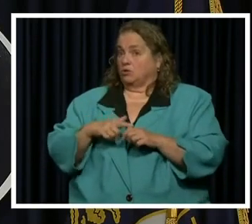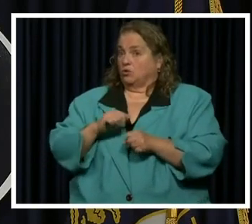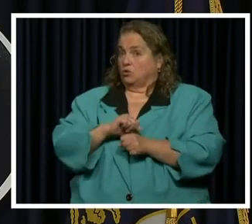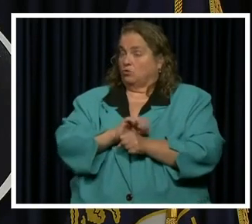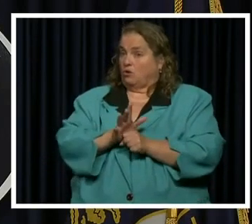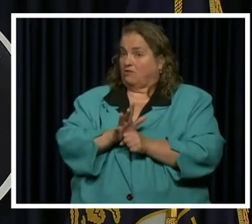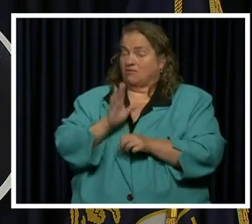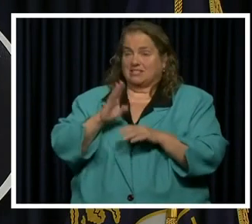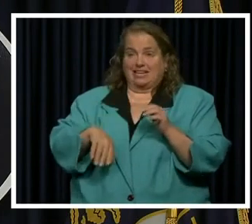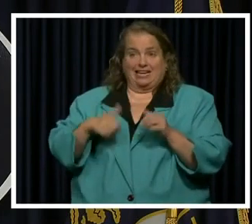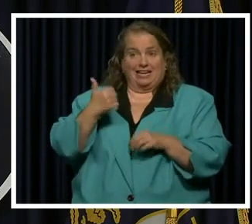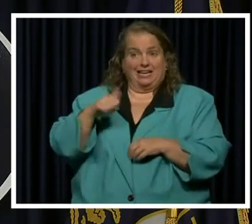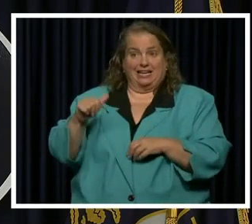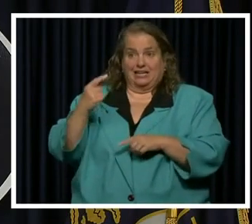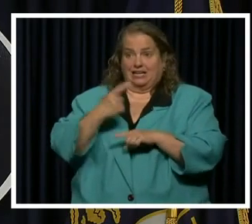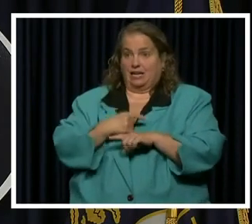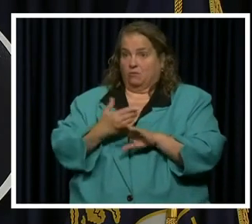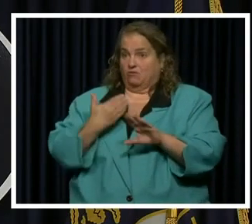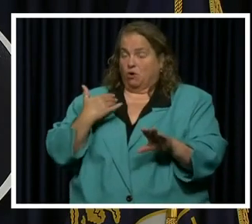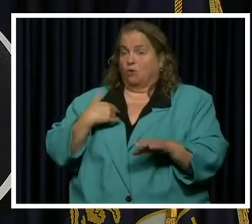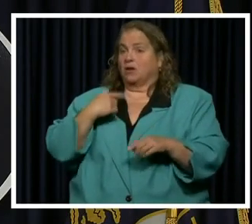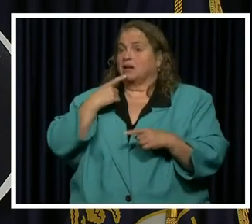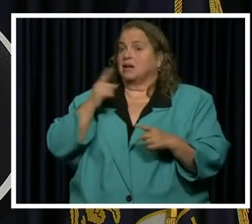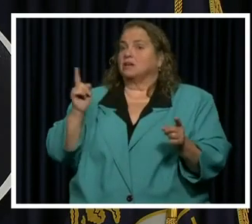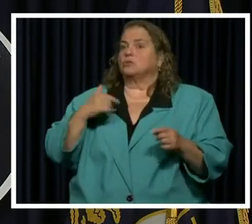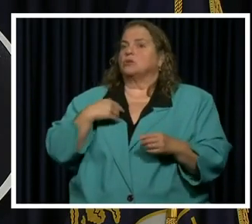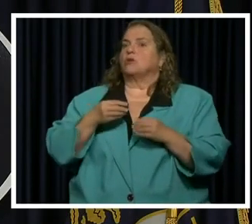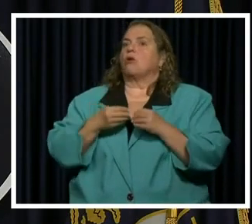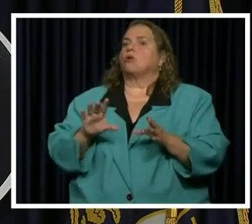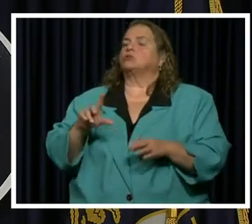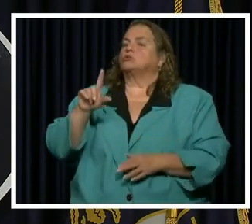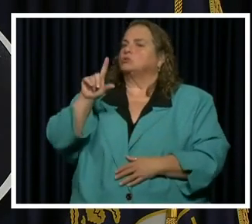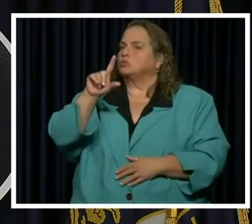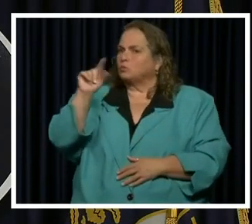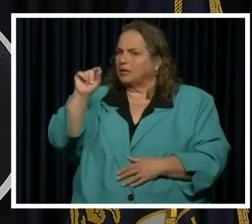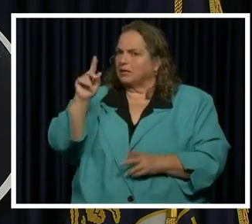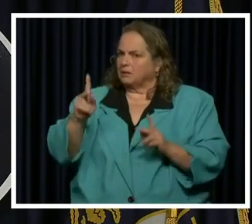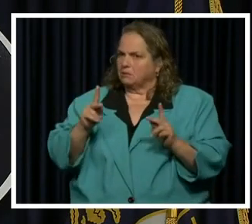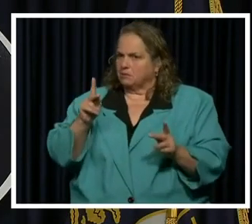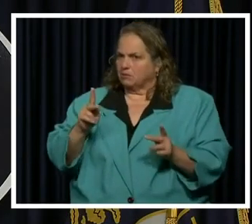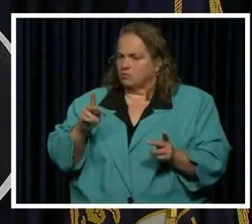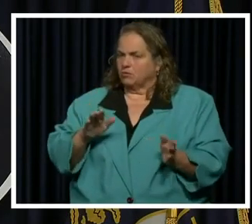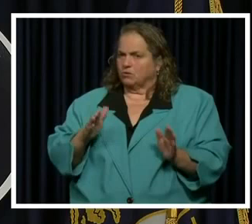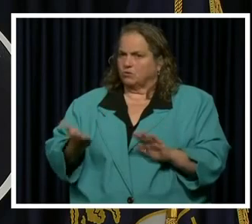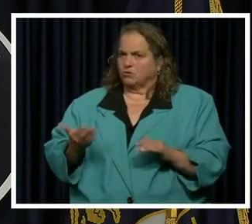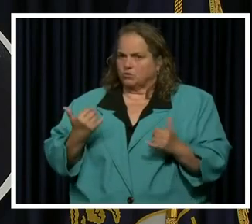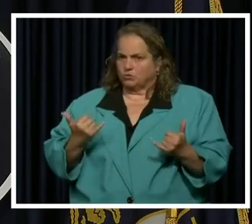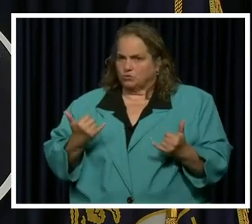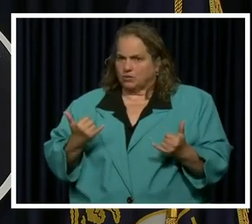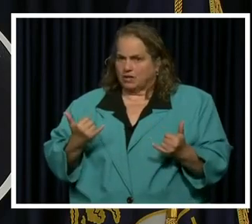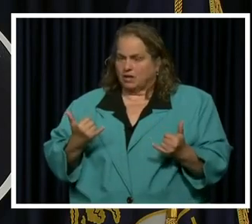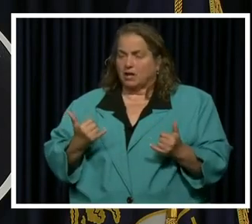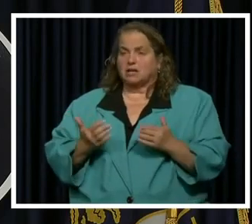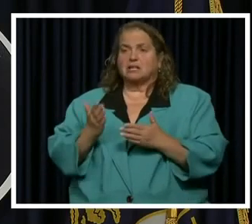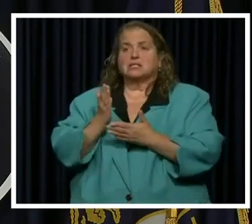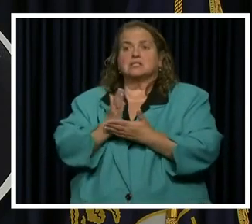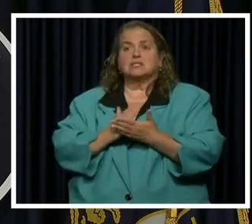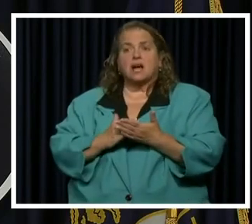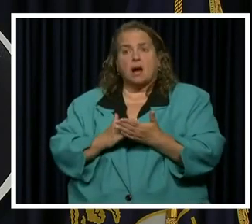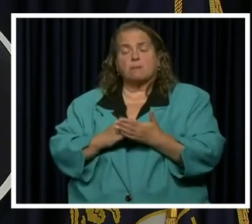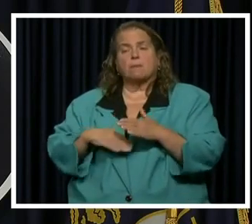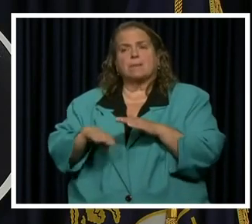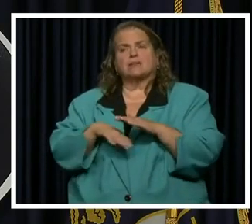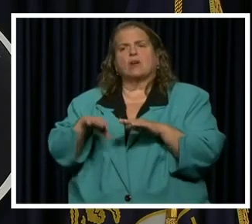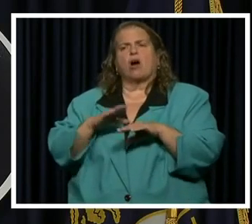than on any other day before. We're announcing that we've lost 20 Kentuckians today. Some of this is is based on the reporting